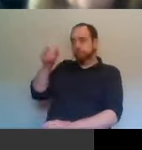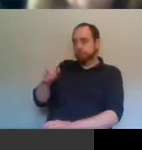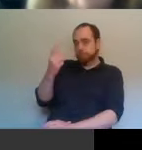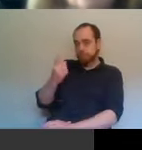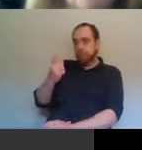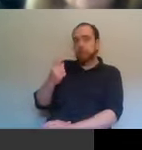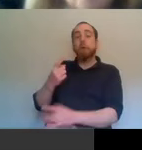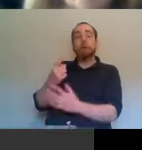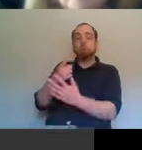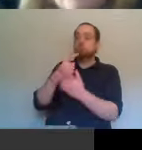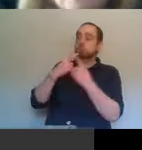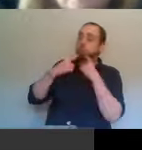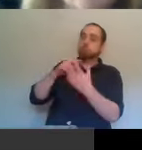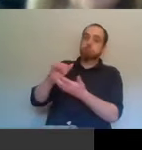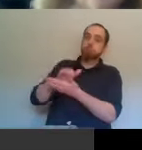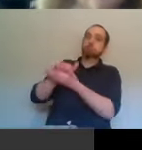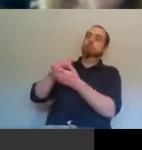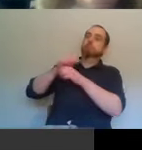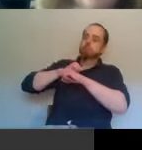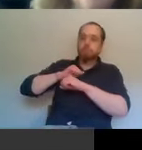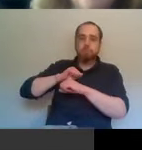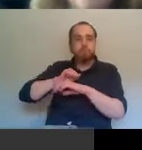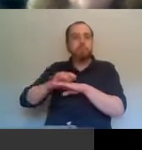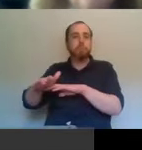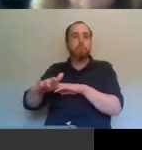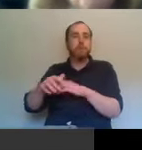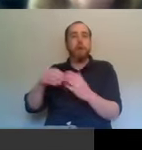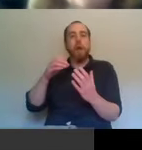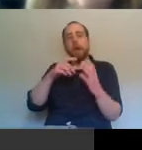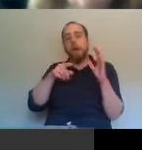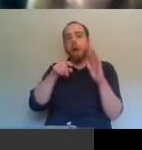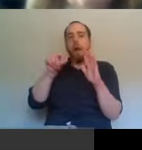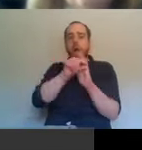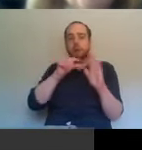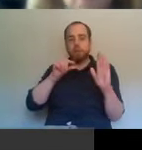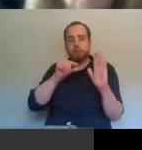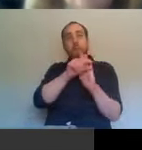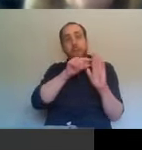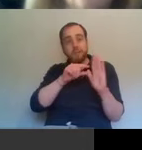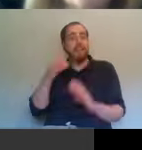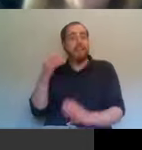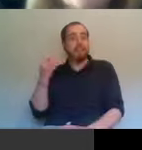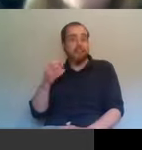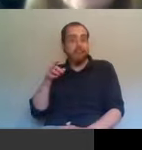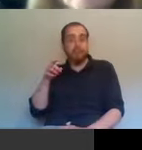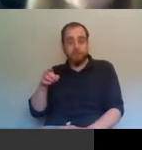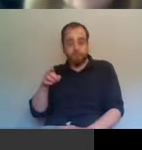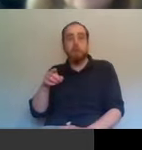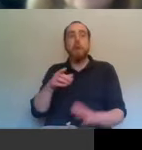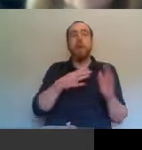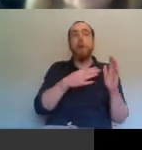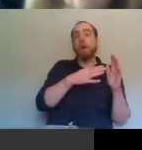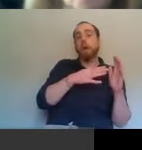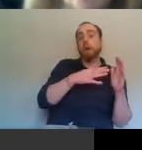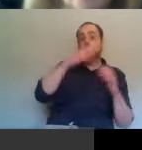invoked that article, I think it's 16, um, uh, I mean, Michal Martin moved almost to instantly